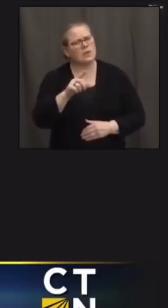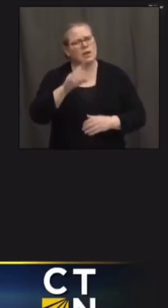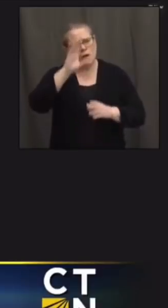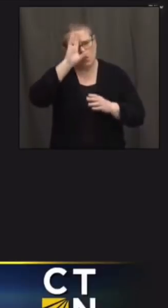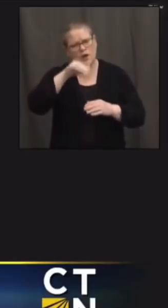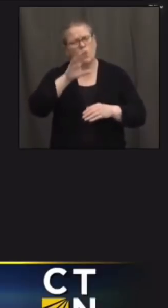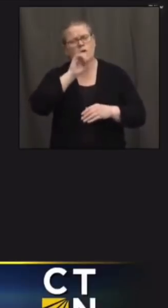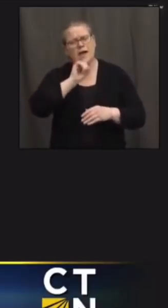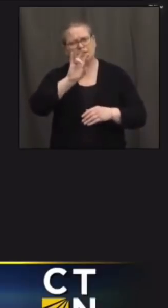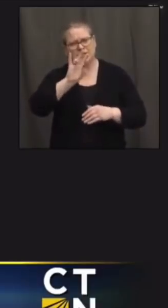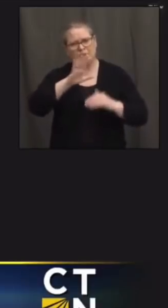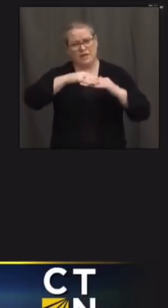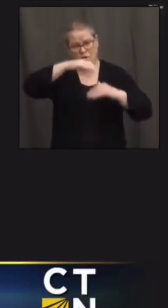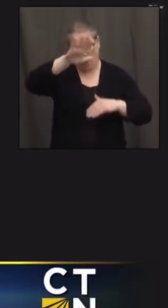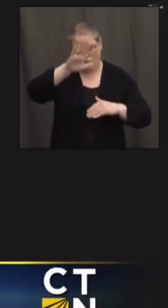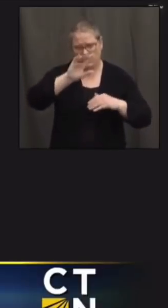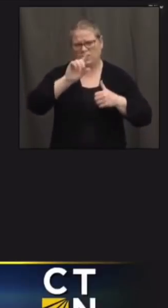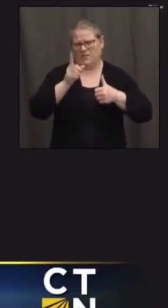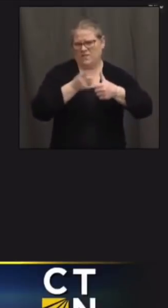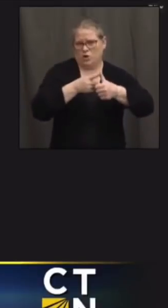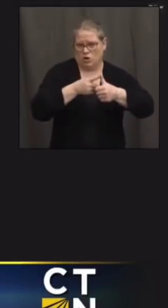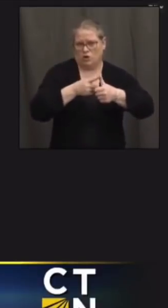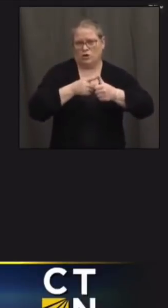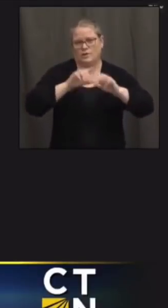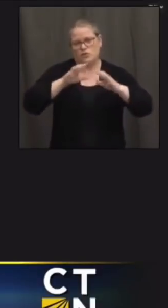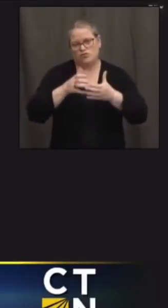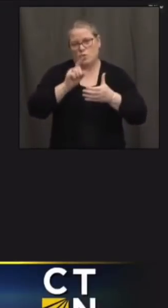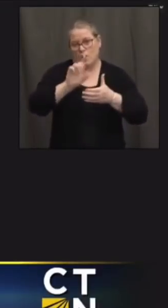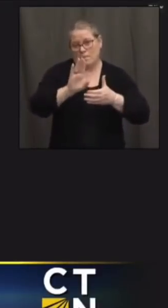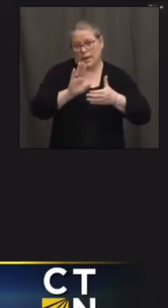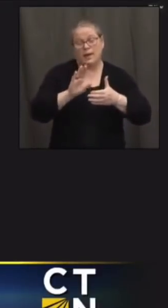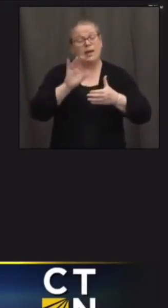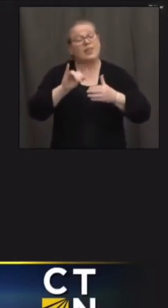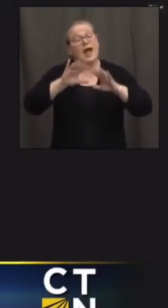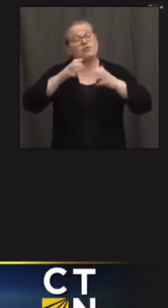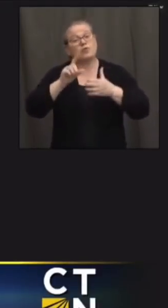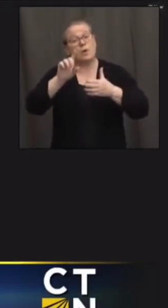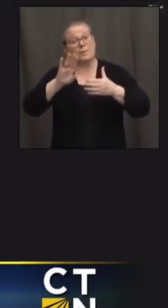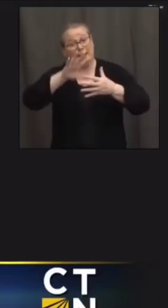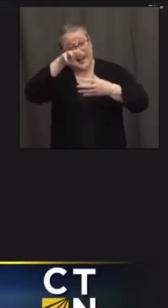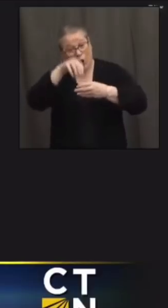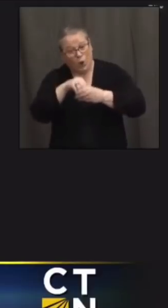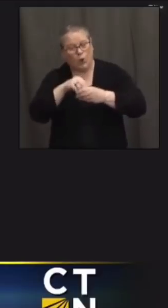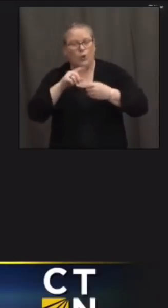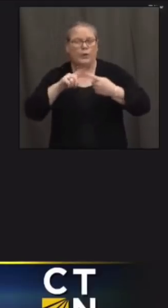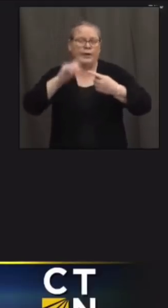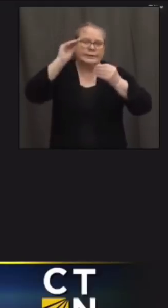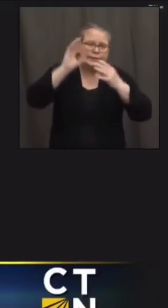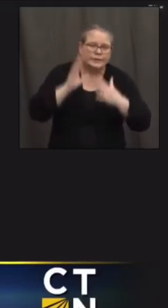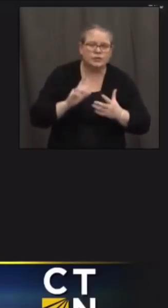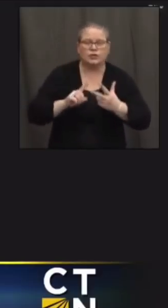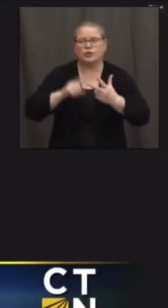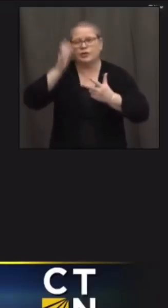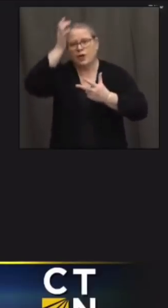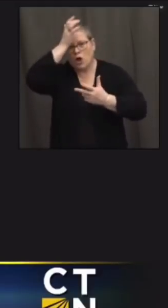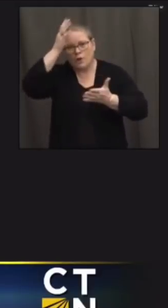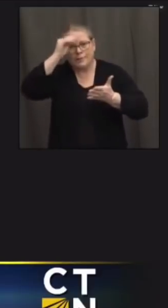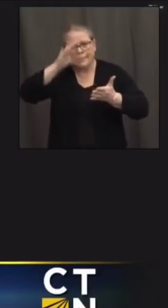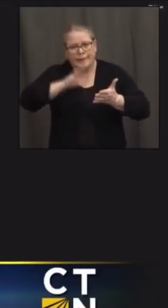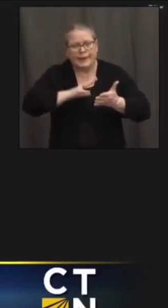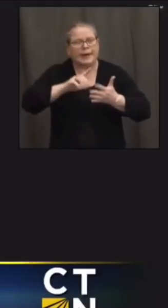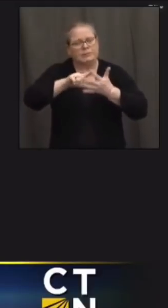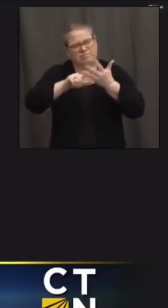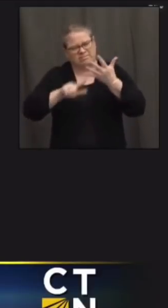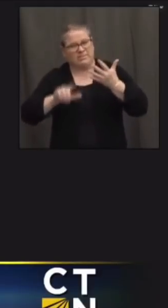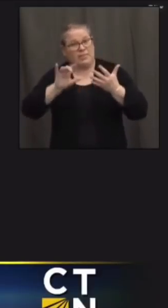1b but there are a lot of other groups in there you know teachers uh waste workers uh etc do you have any